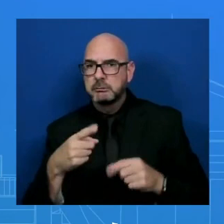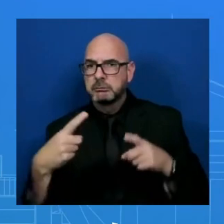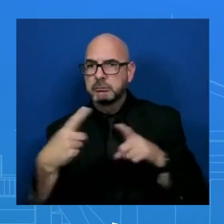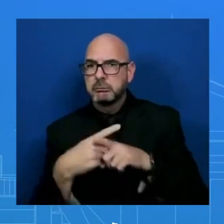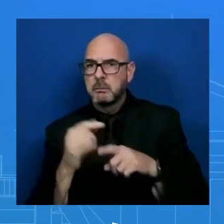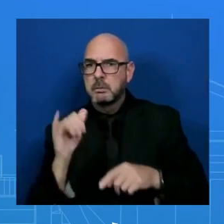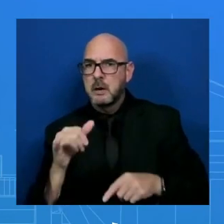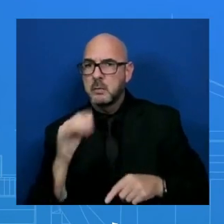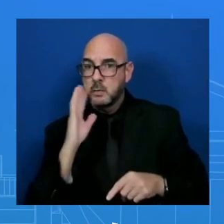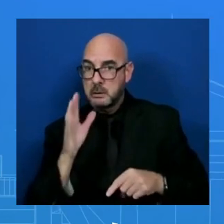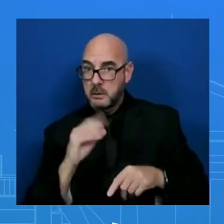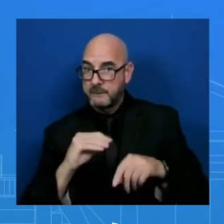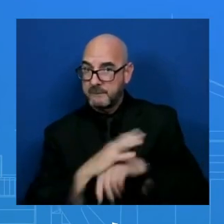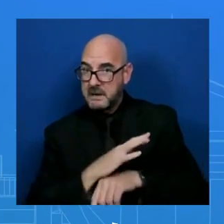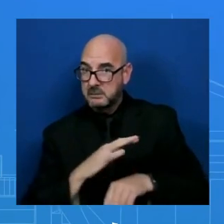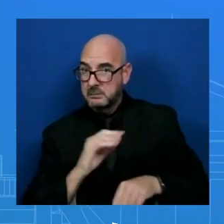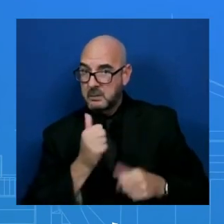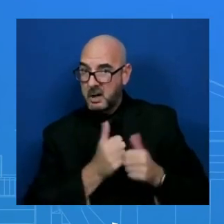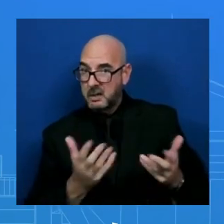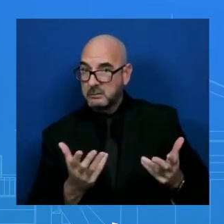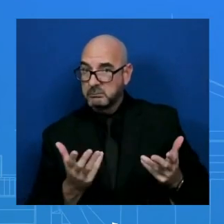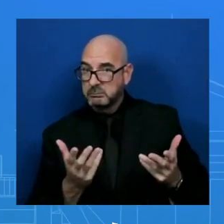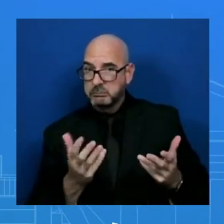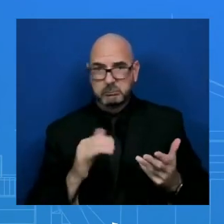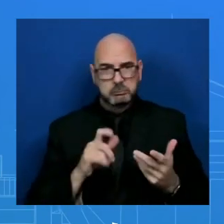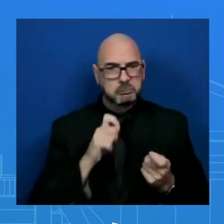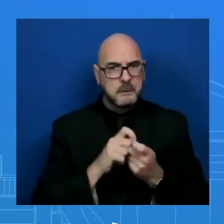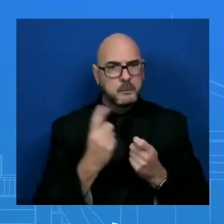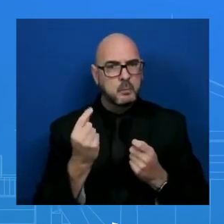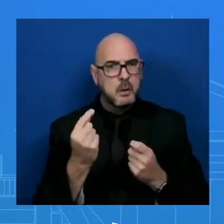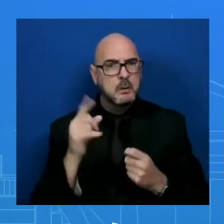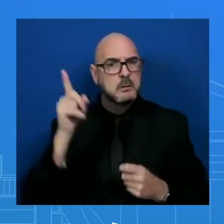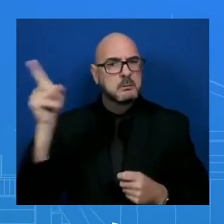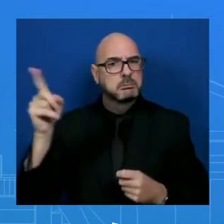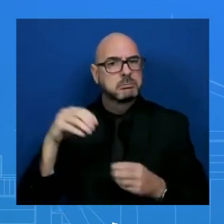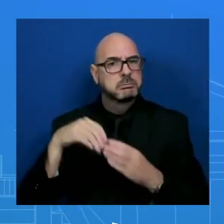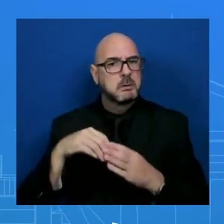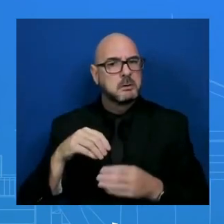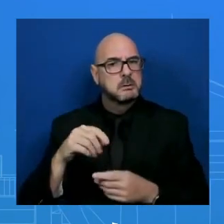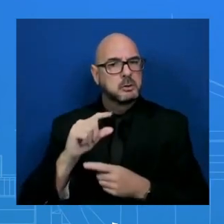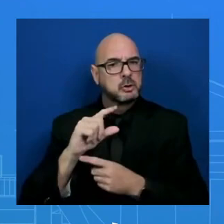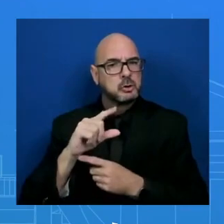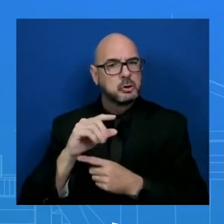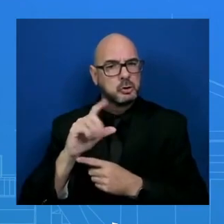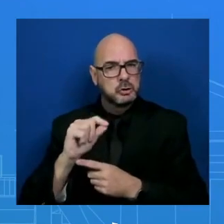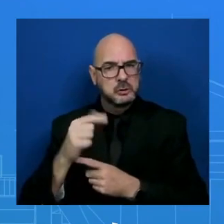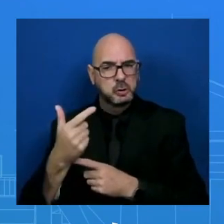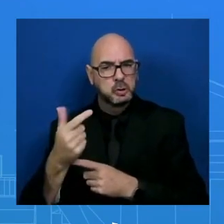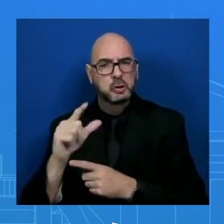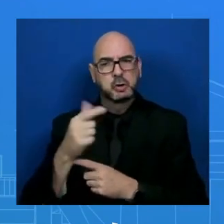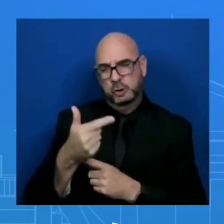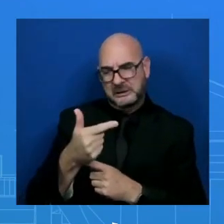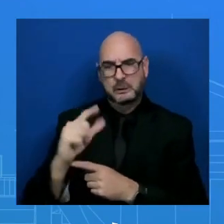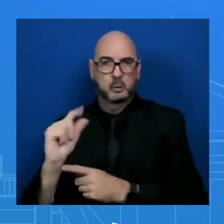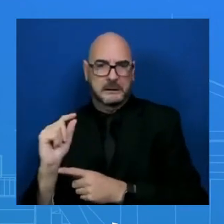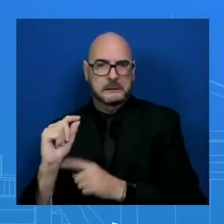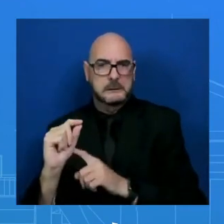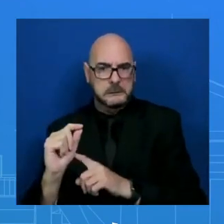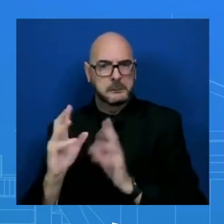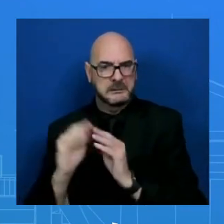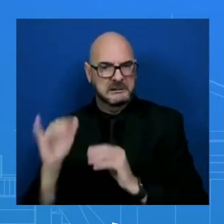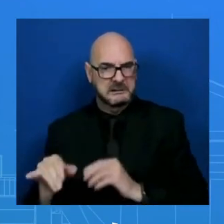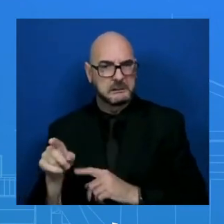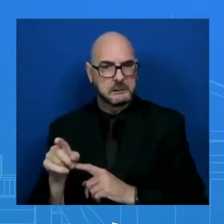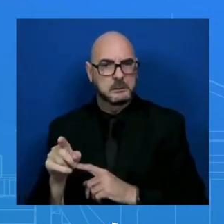climate issue in this summit, and ultimately affecting the – perhaps the results that could be achieved in this summit? And second, if you allow